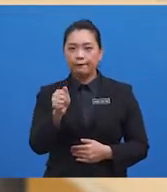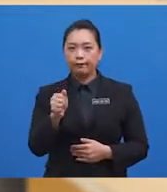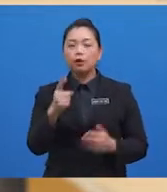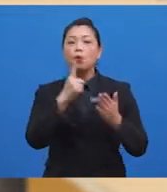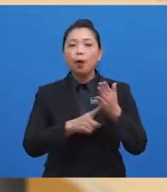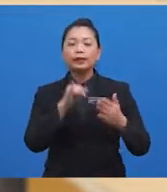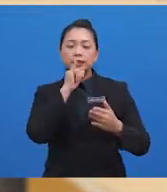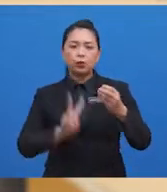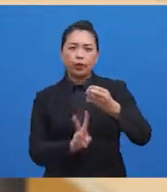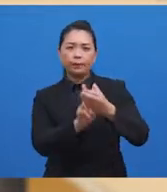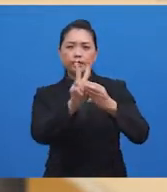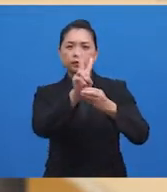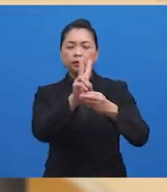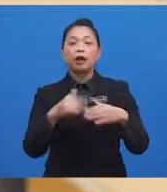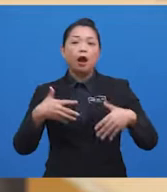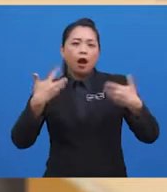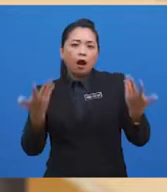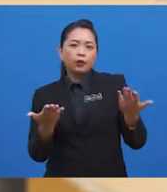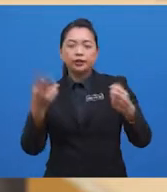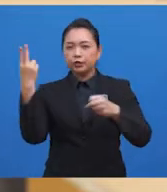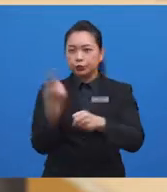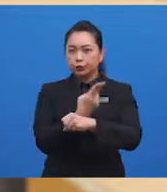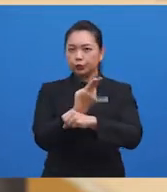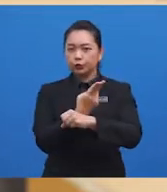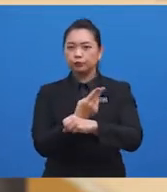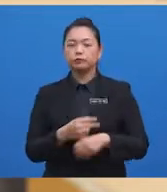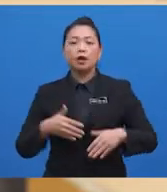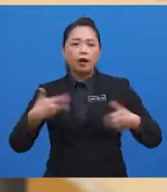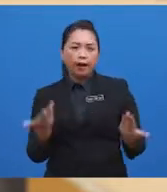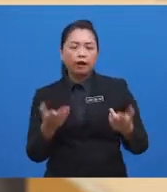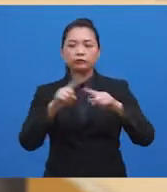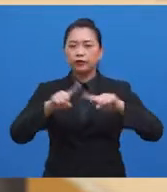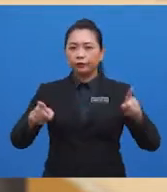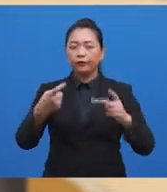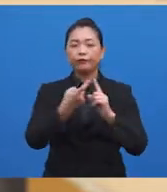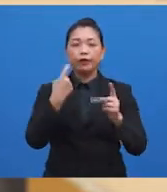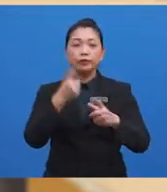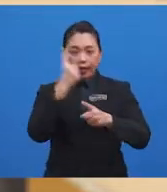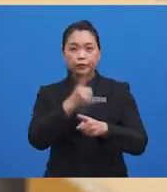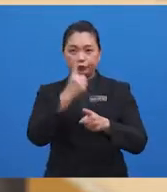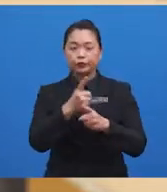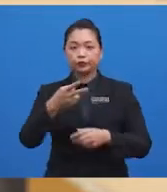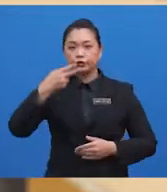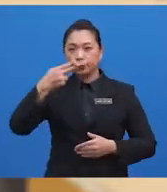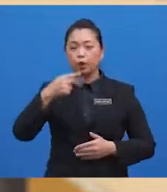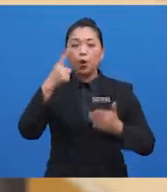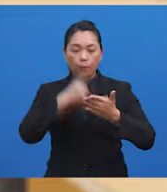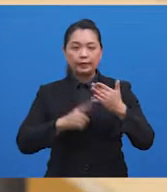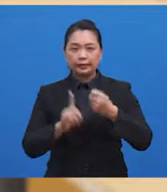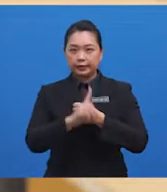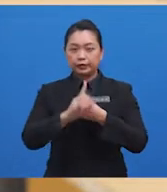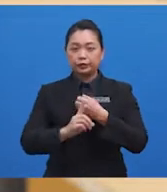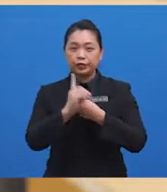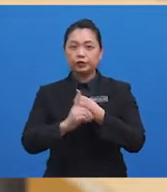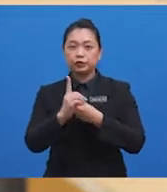what is vaping and how is it used? Now, how different is it from actual smoking? What are the dangers